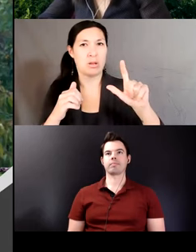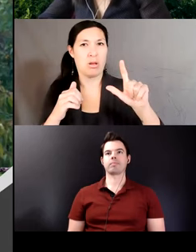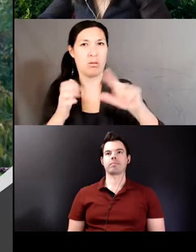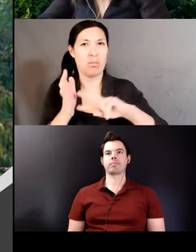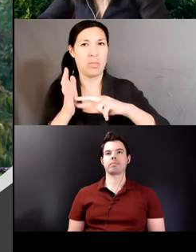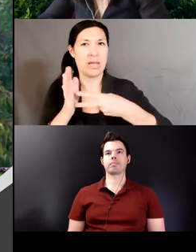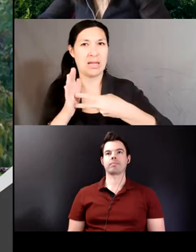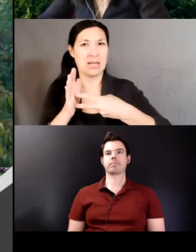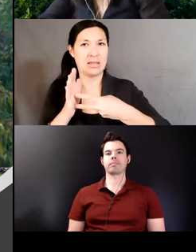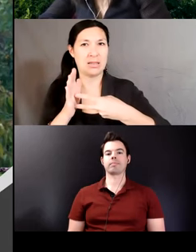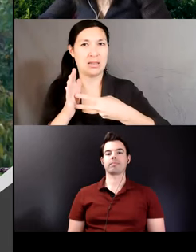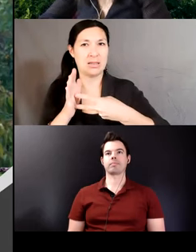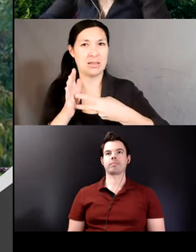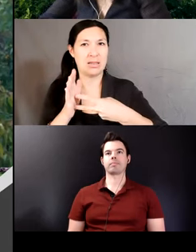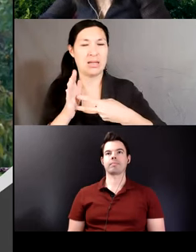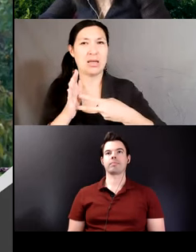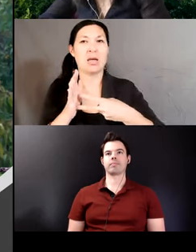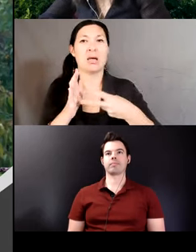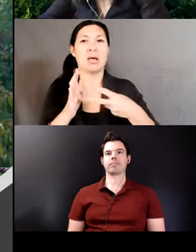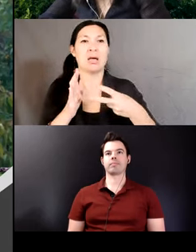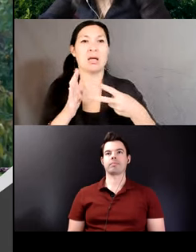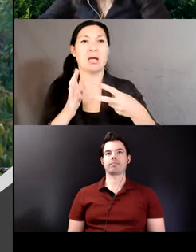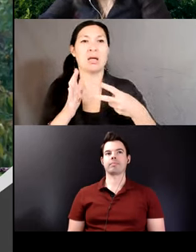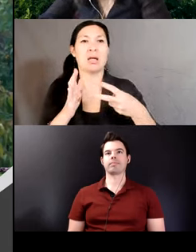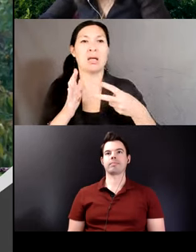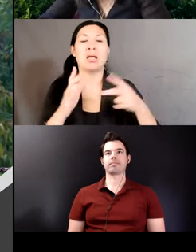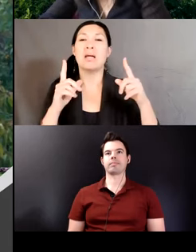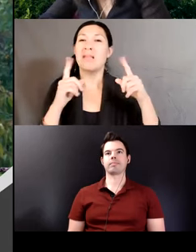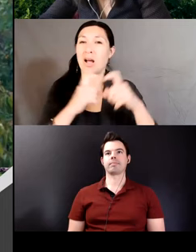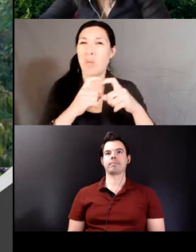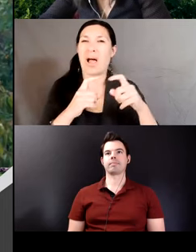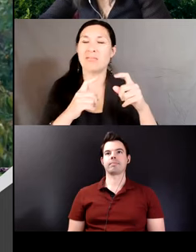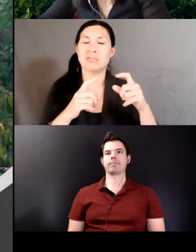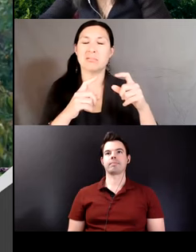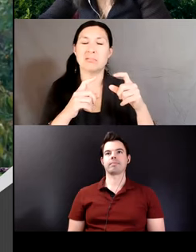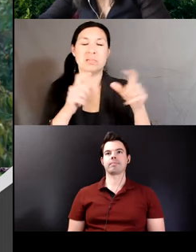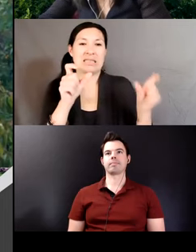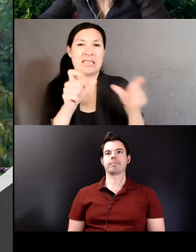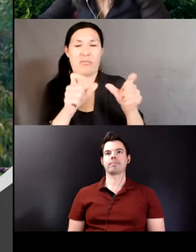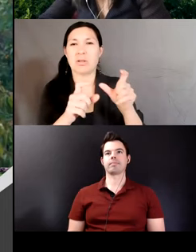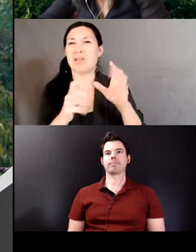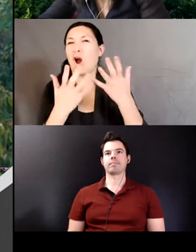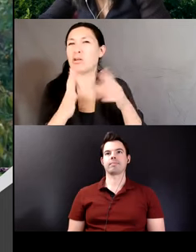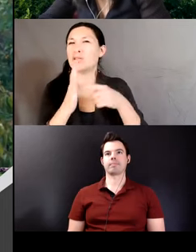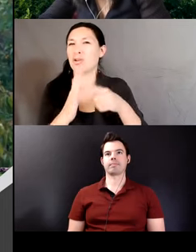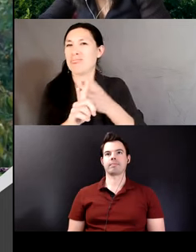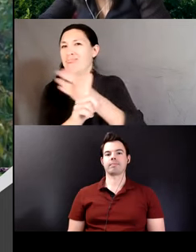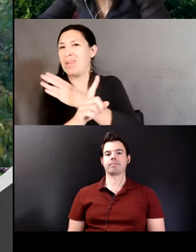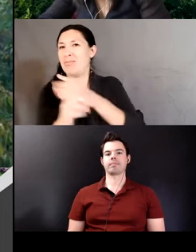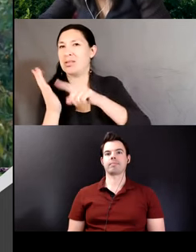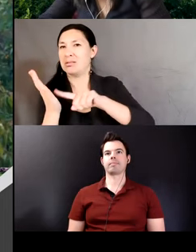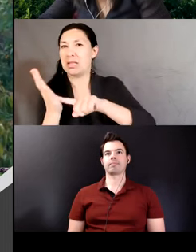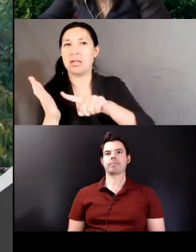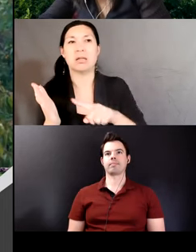in earlier studies for bolivia and quechua the complex suffix urgacapu has a meaning related